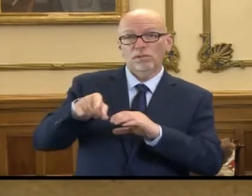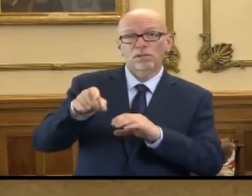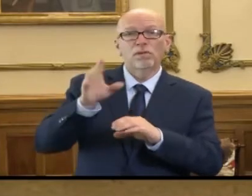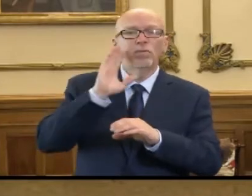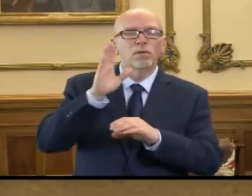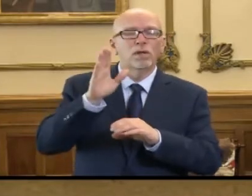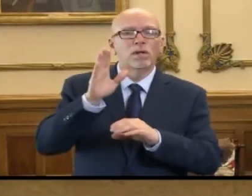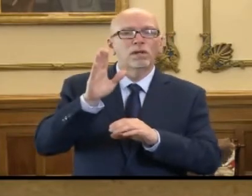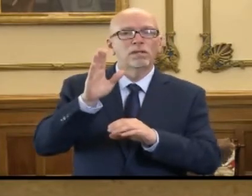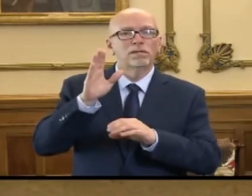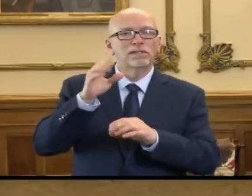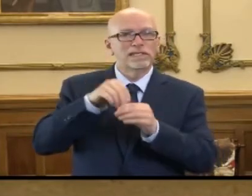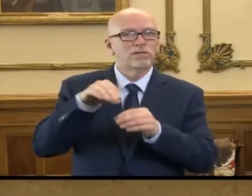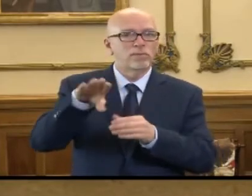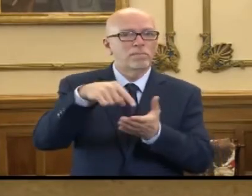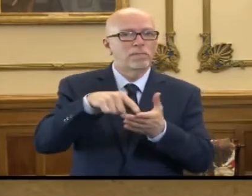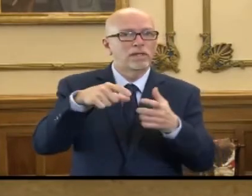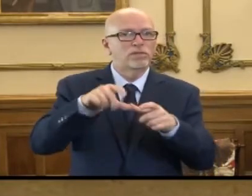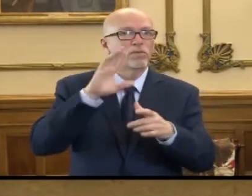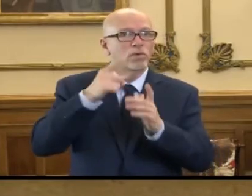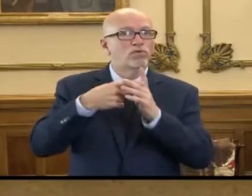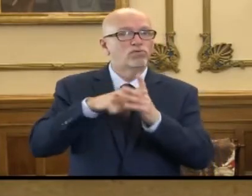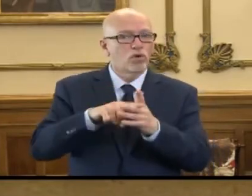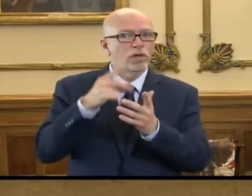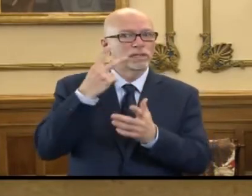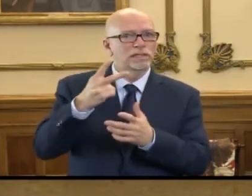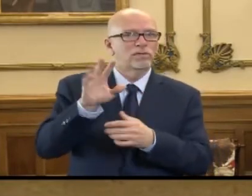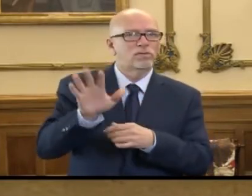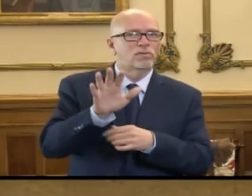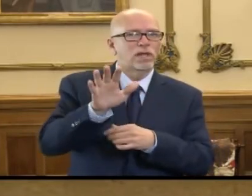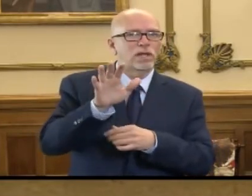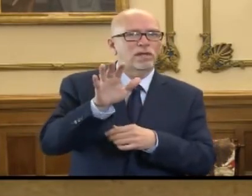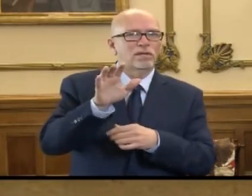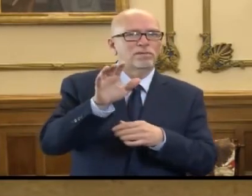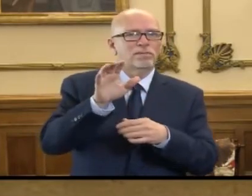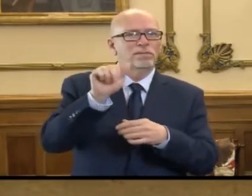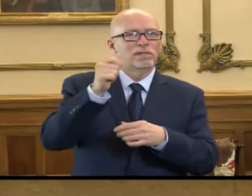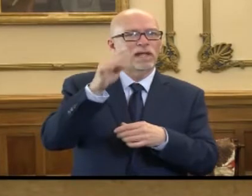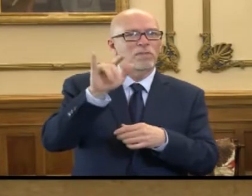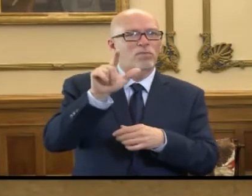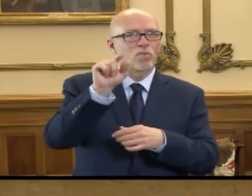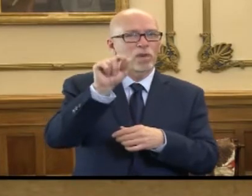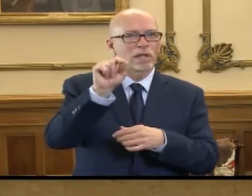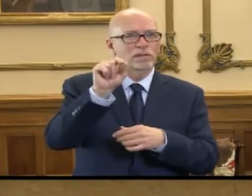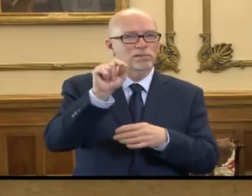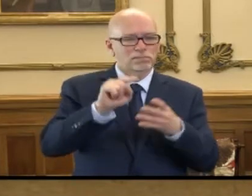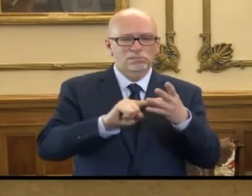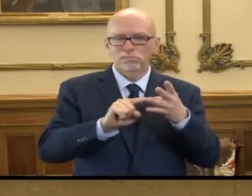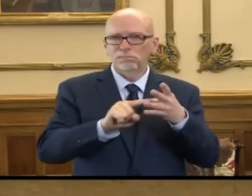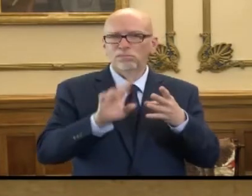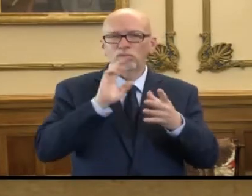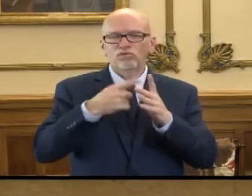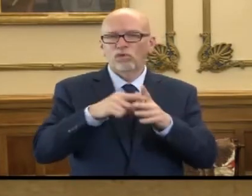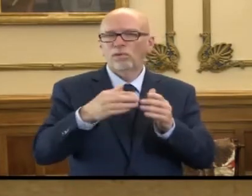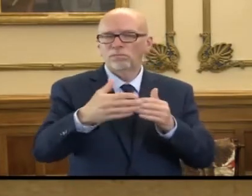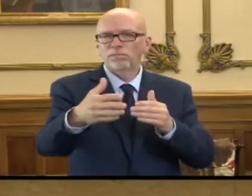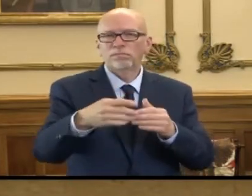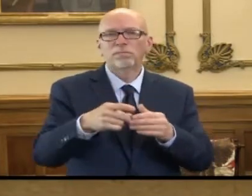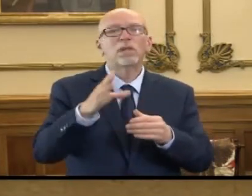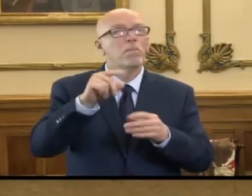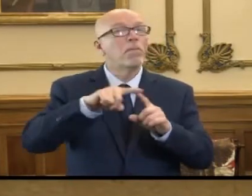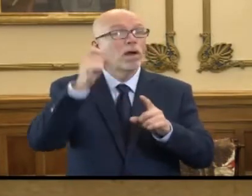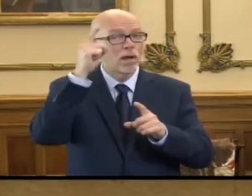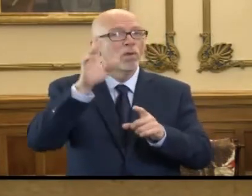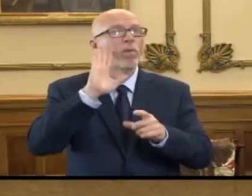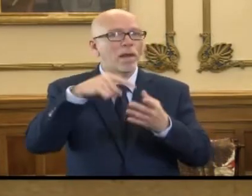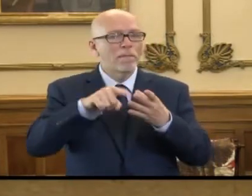in people's paychecks. They will start seeing them around the first week of April 20th. This payment will be retroactive